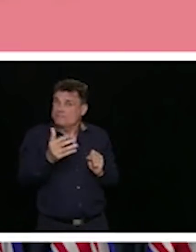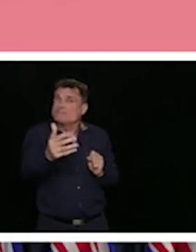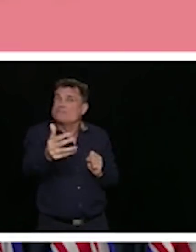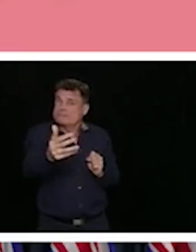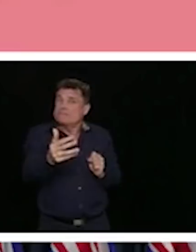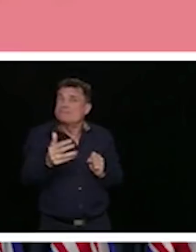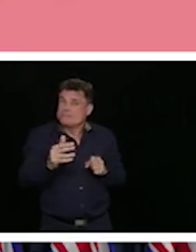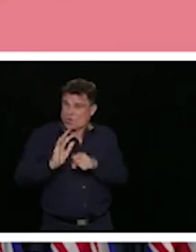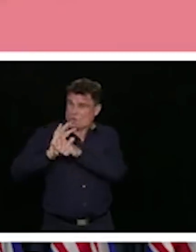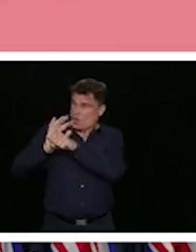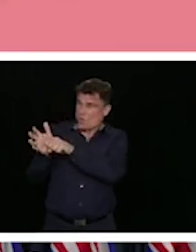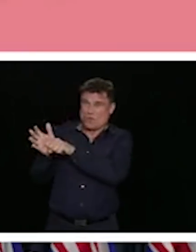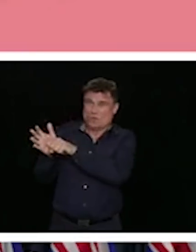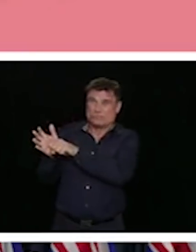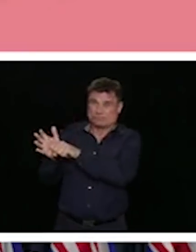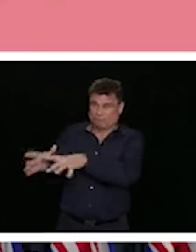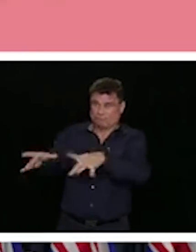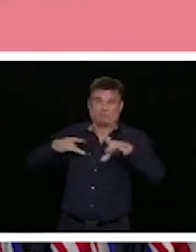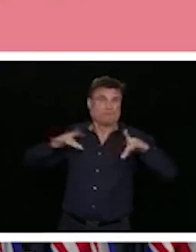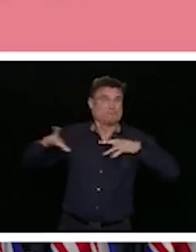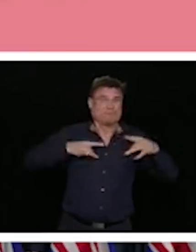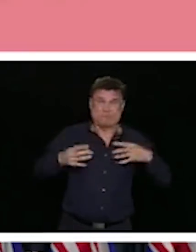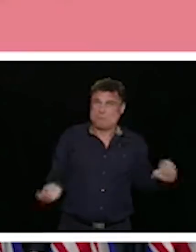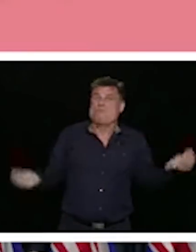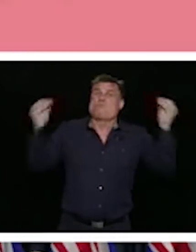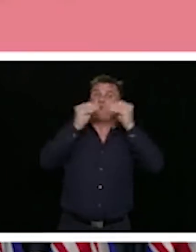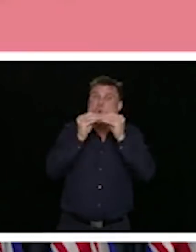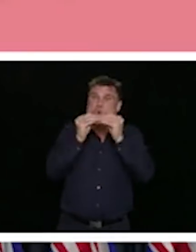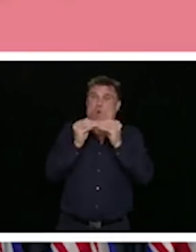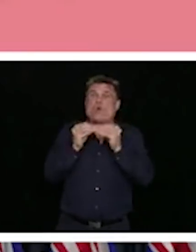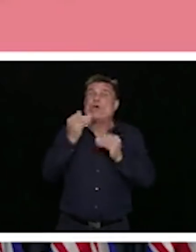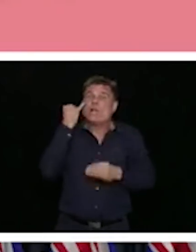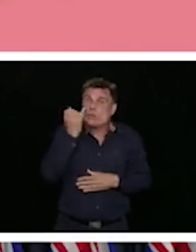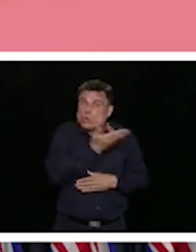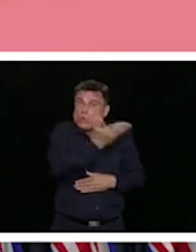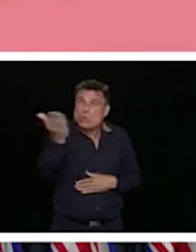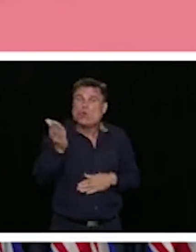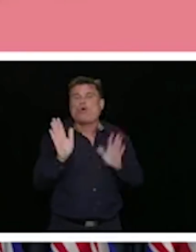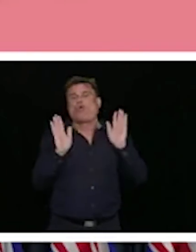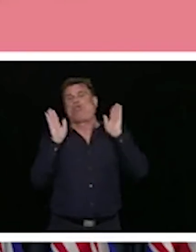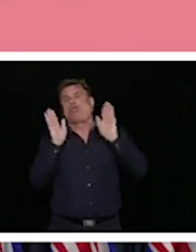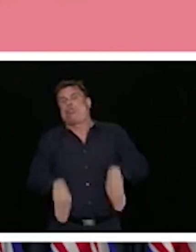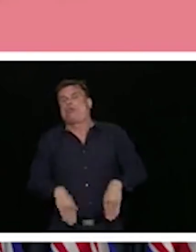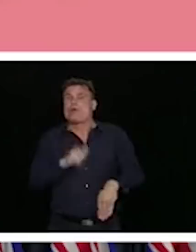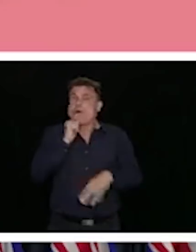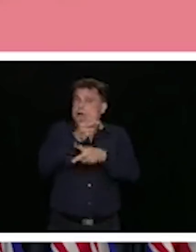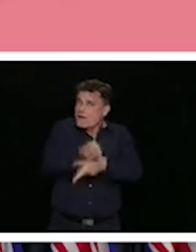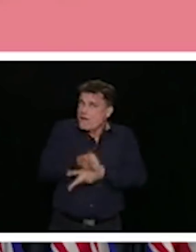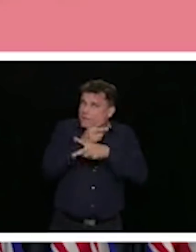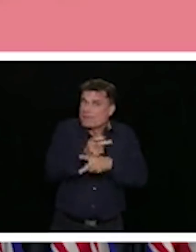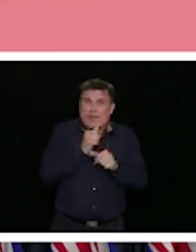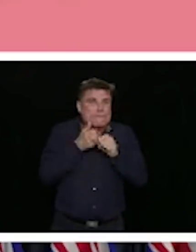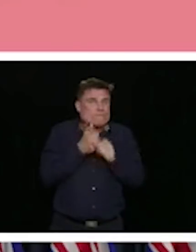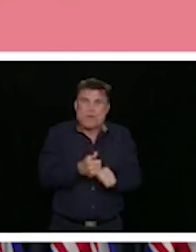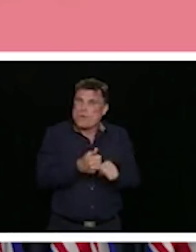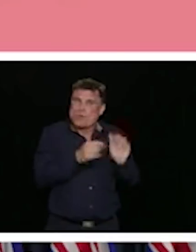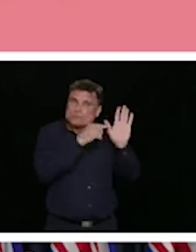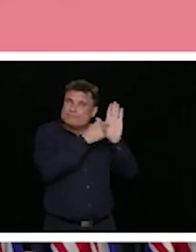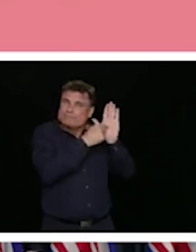outbreak here in BC if we're not careful in how we progress over the summer.